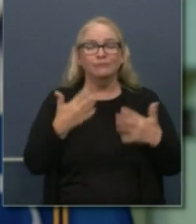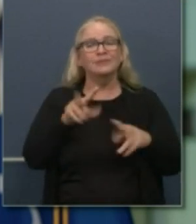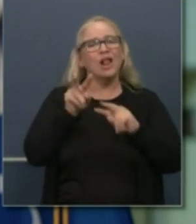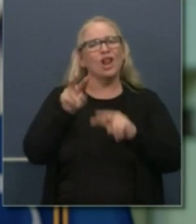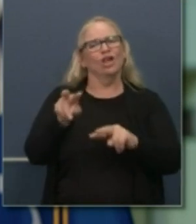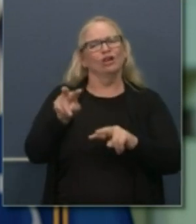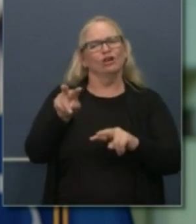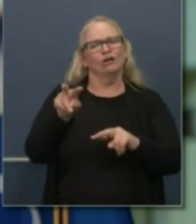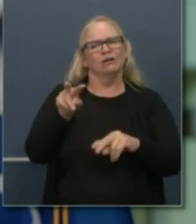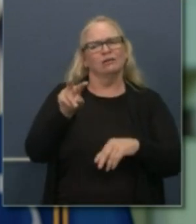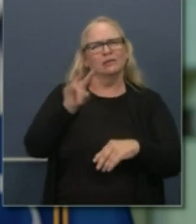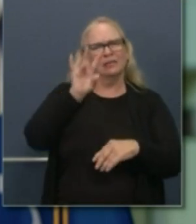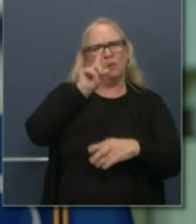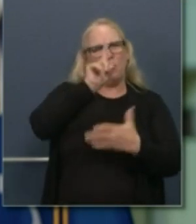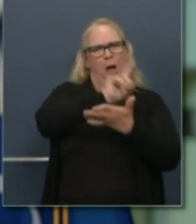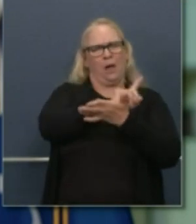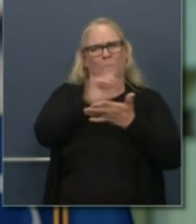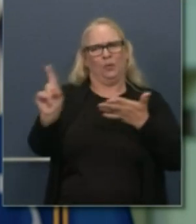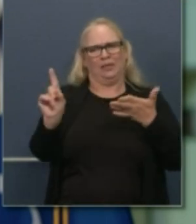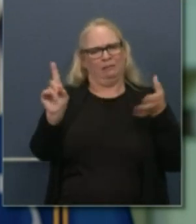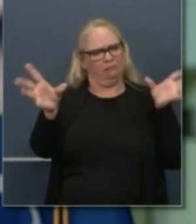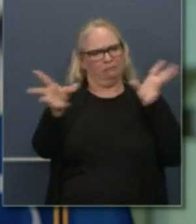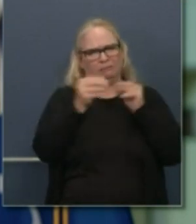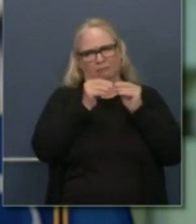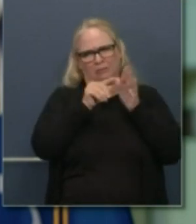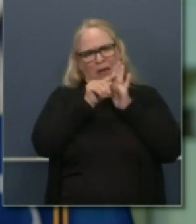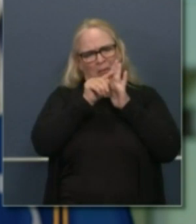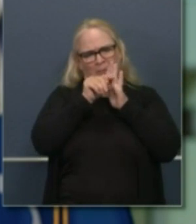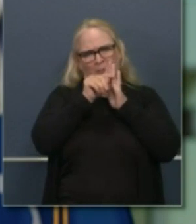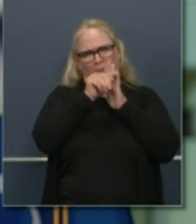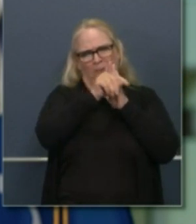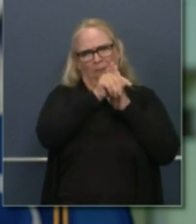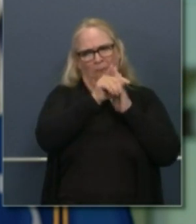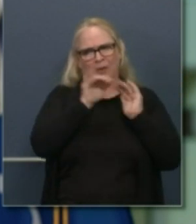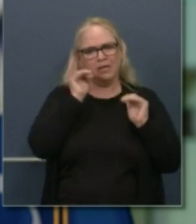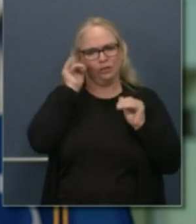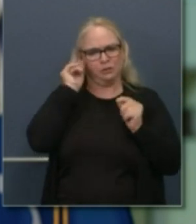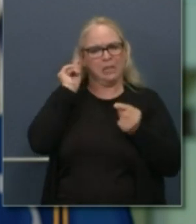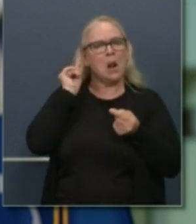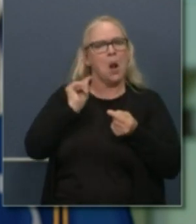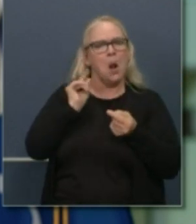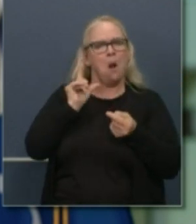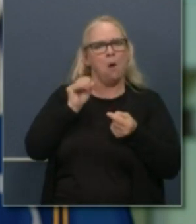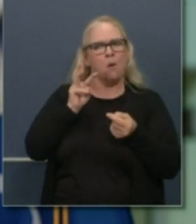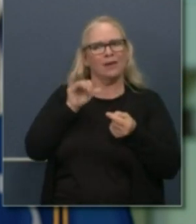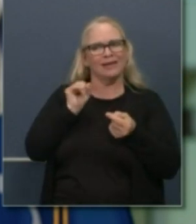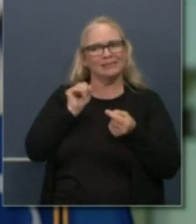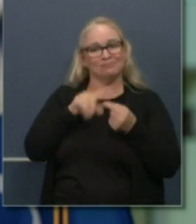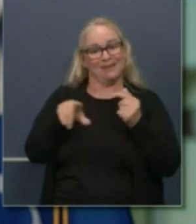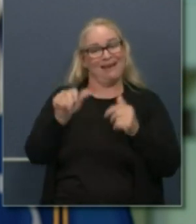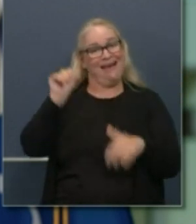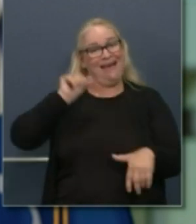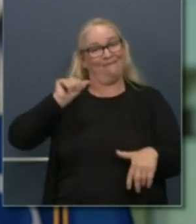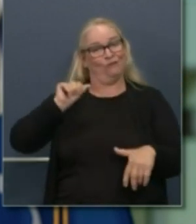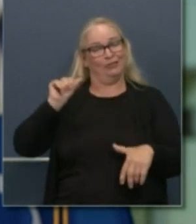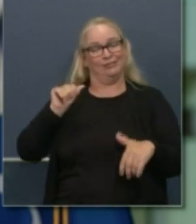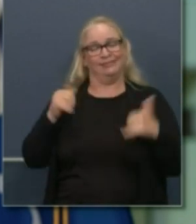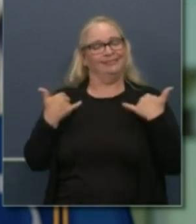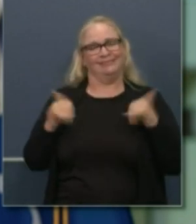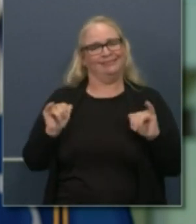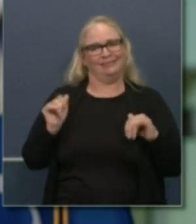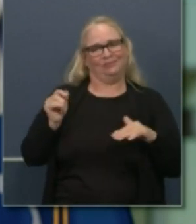seven-day period and while the numbers were low yesterday comparatively we've averaged 91 deaths